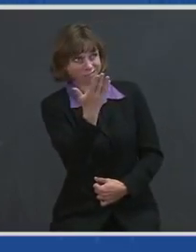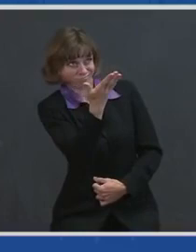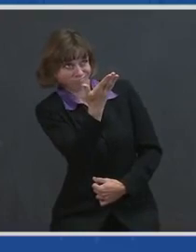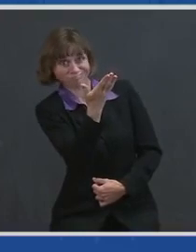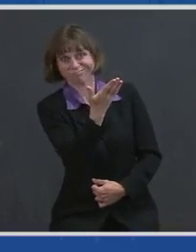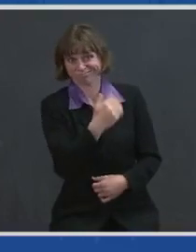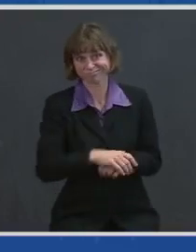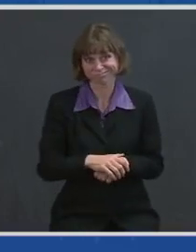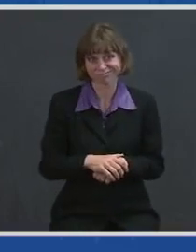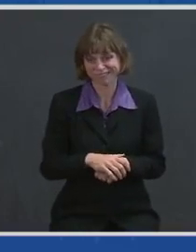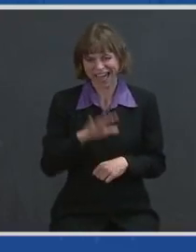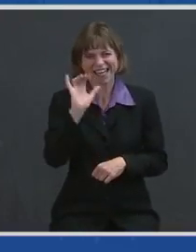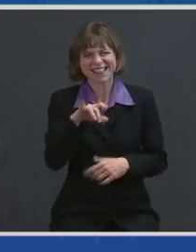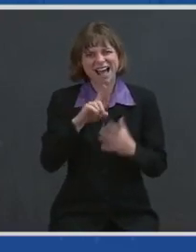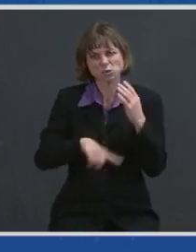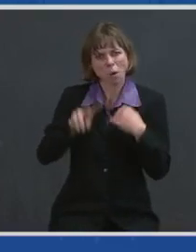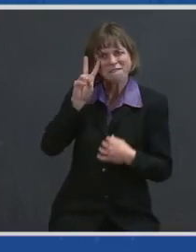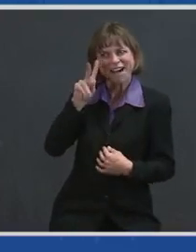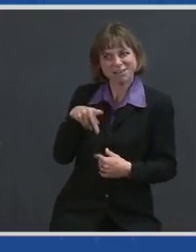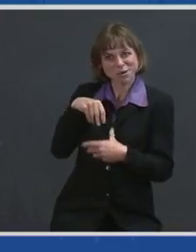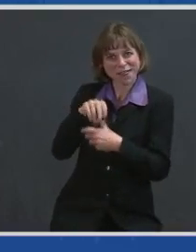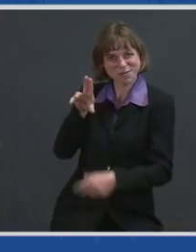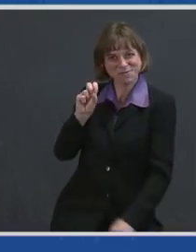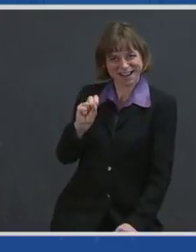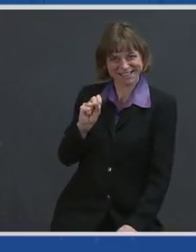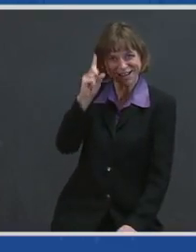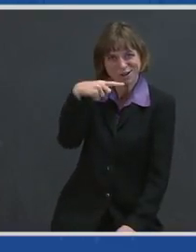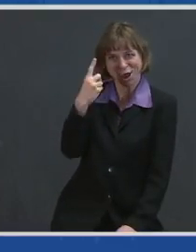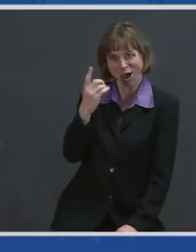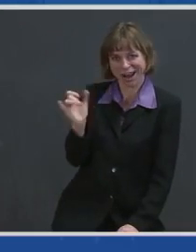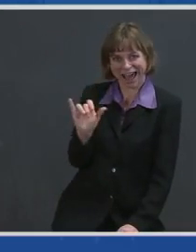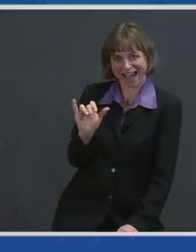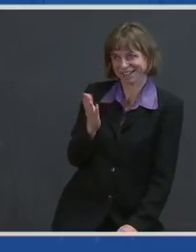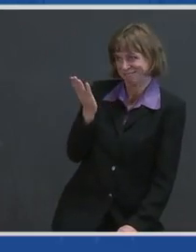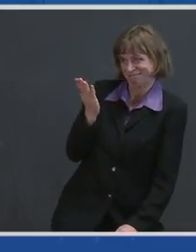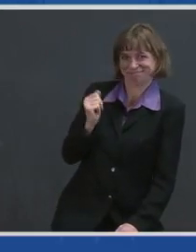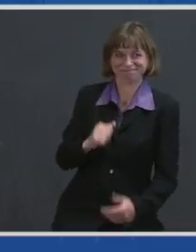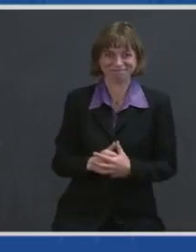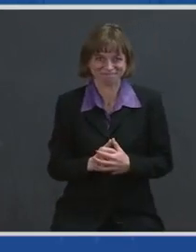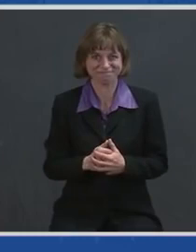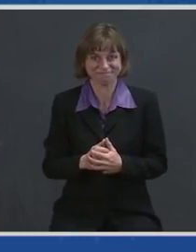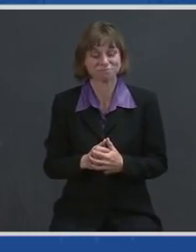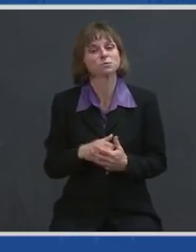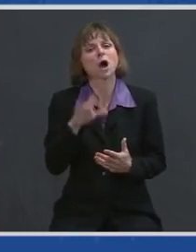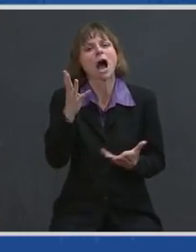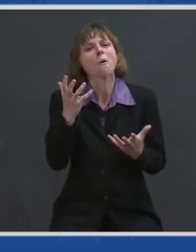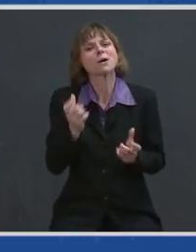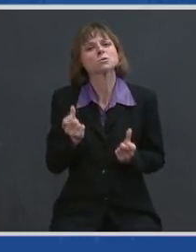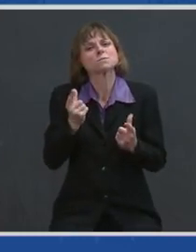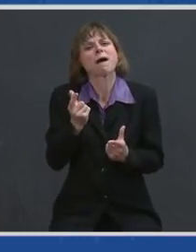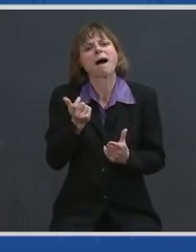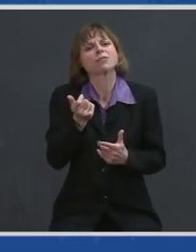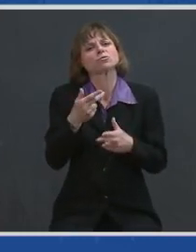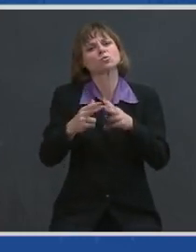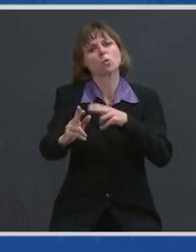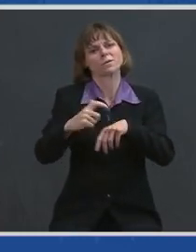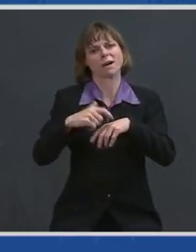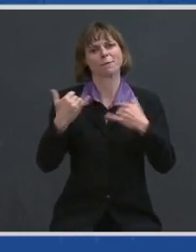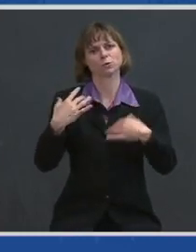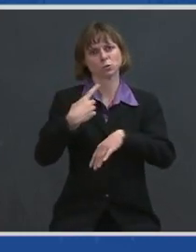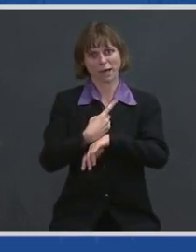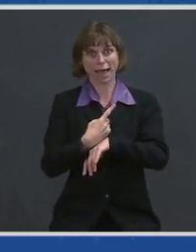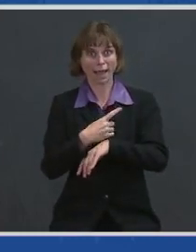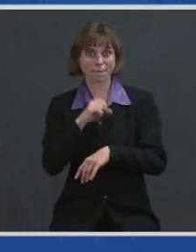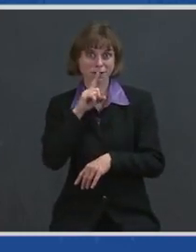This is what Vice Presidents of the United States look like. So I'd like to spend just a few minutes today making